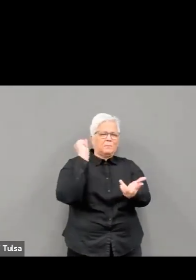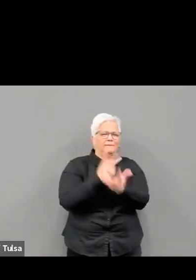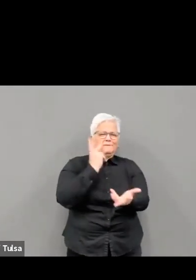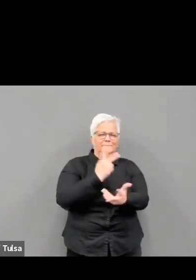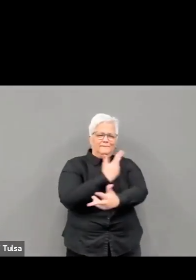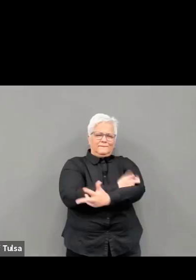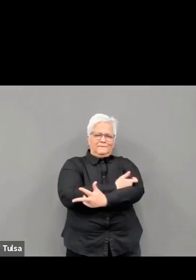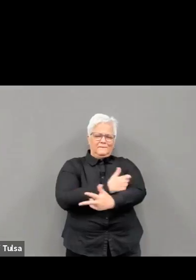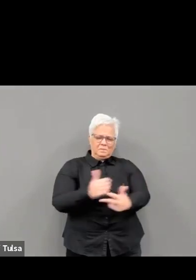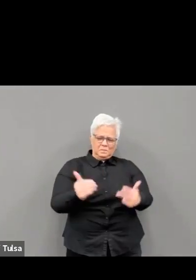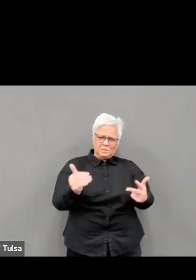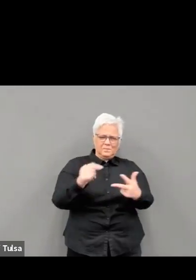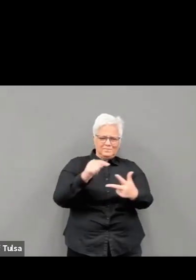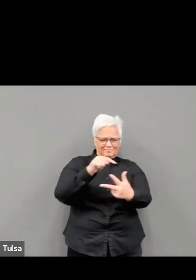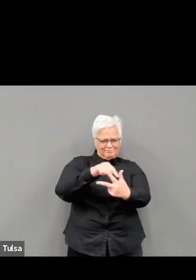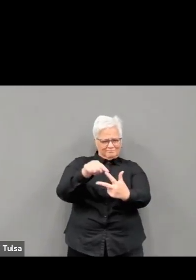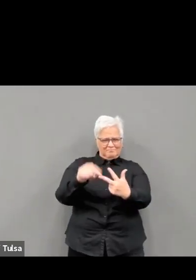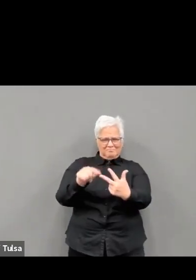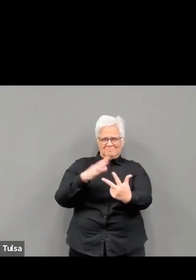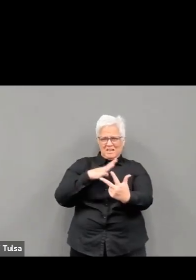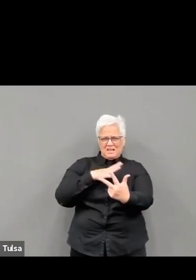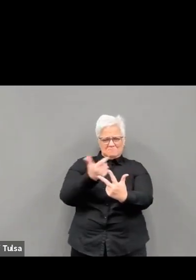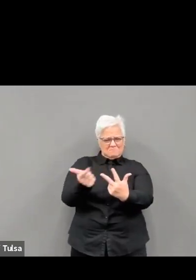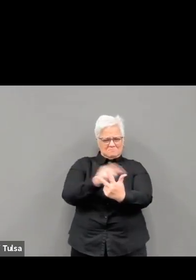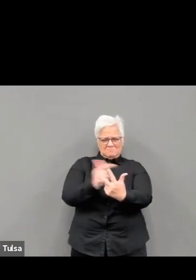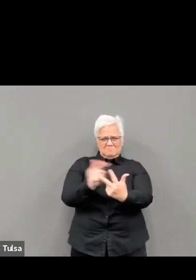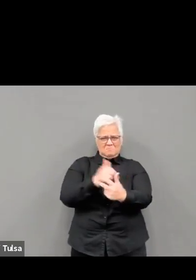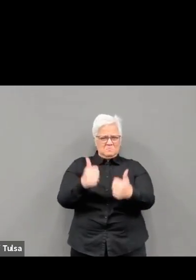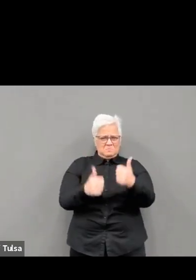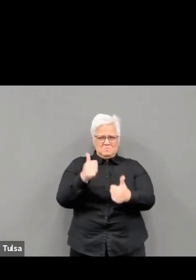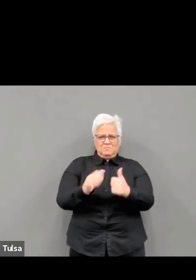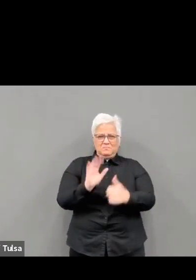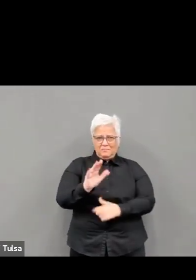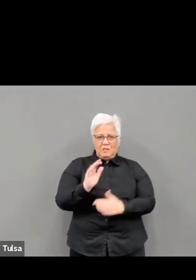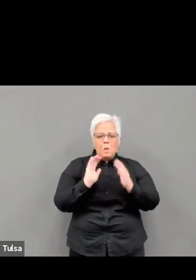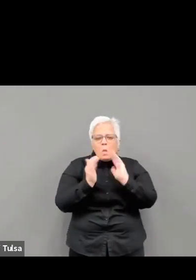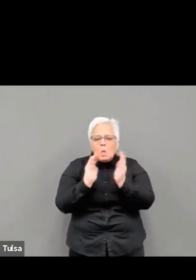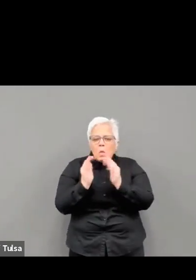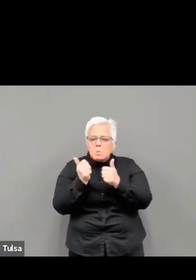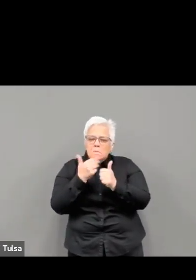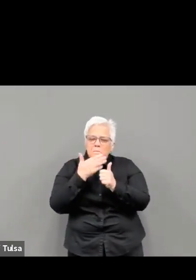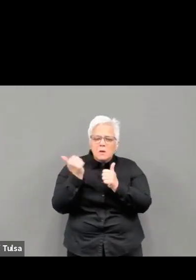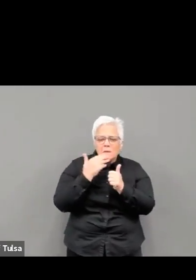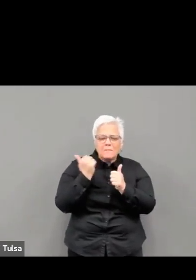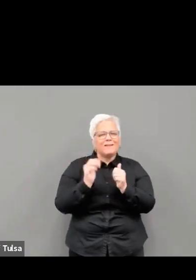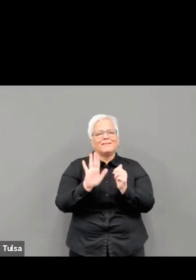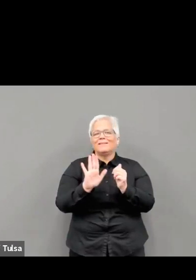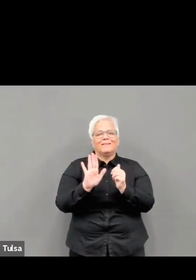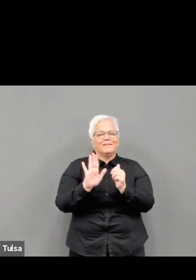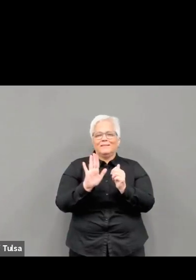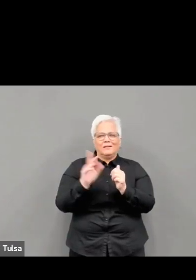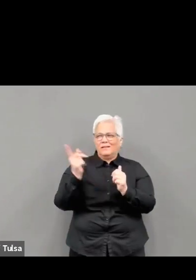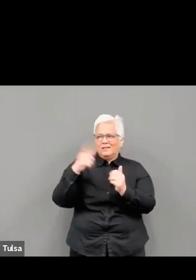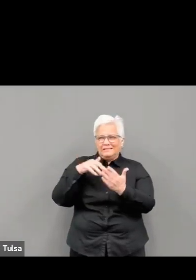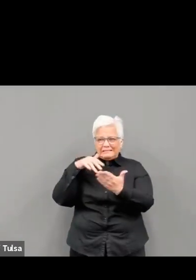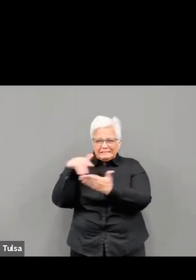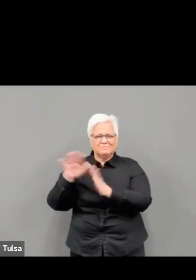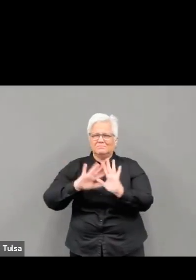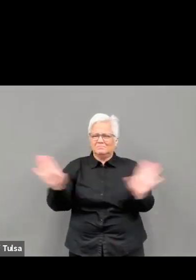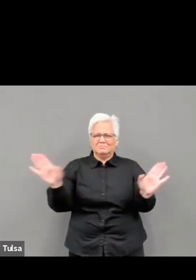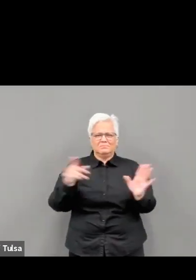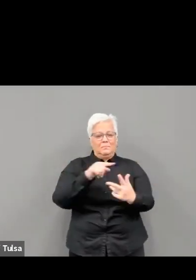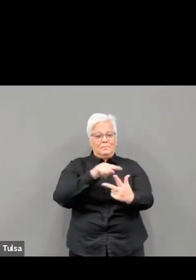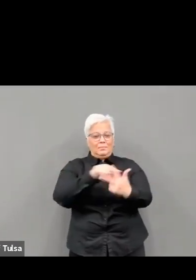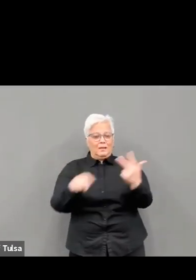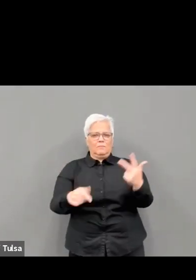shot you can get is the best shot of able to use the one that you can get. Talk to your doctor if you have questions. I mean, we welcome